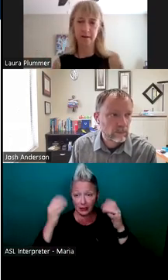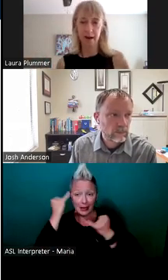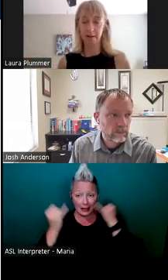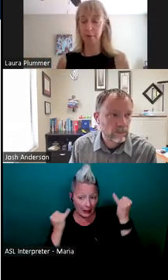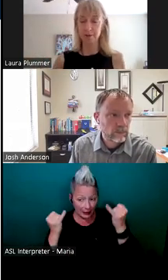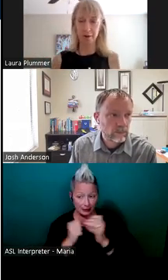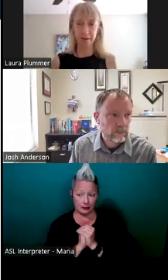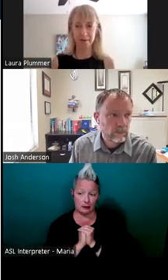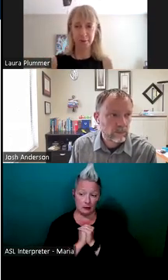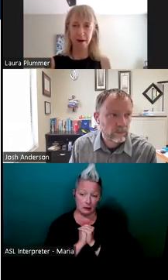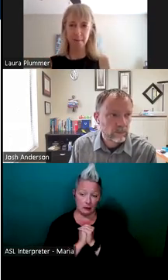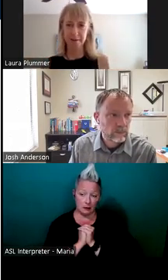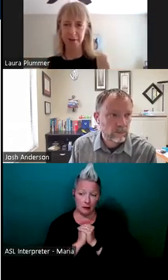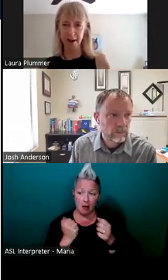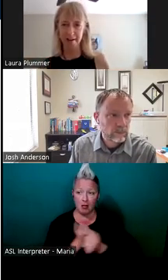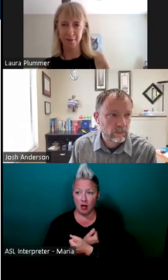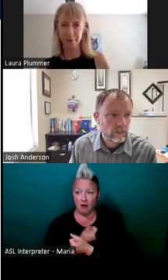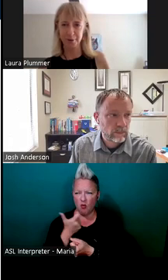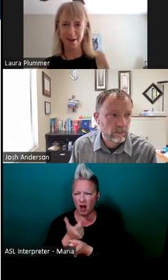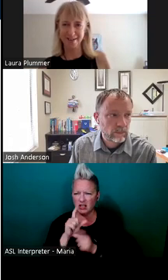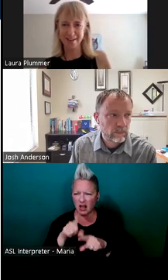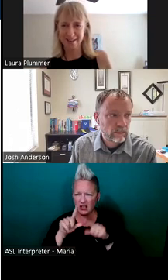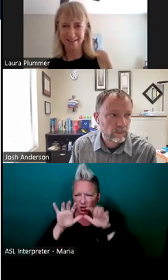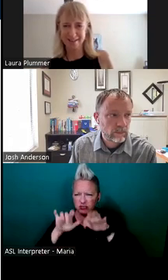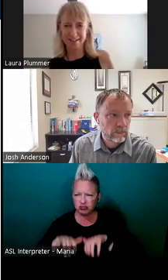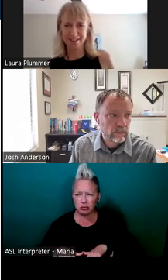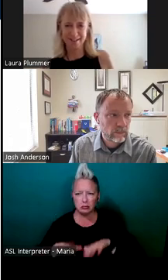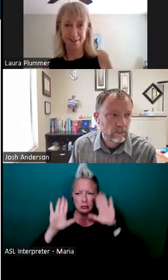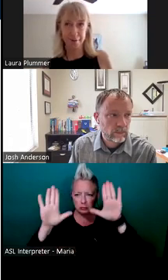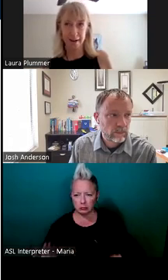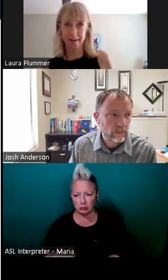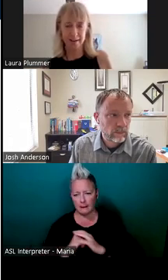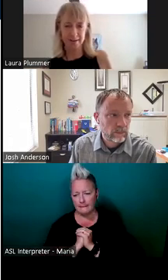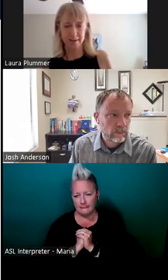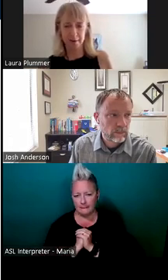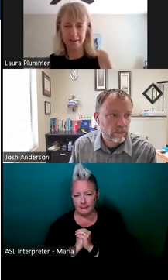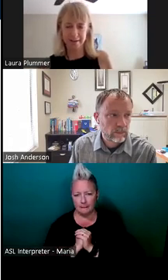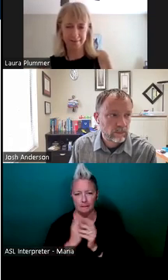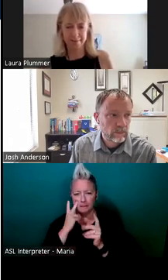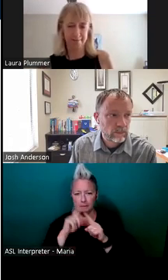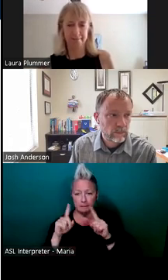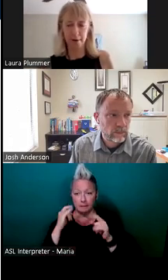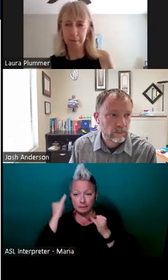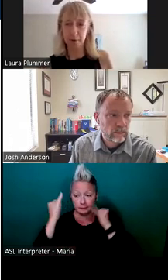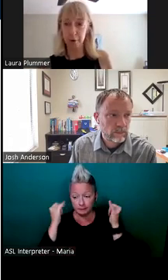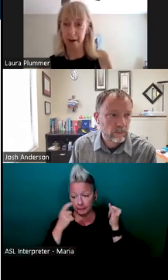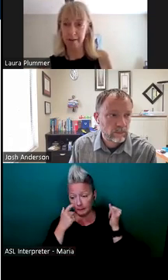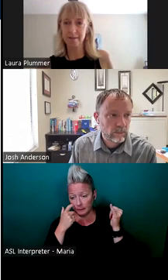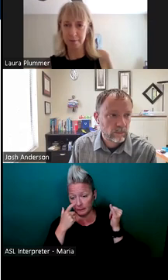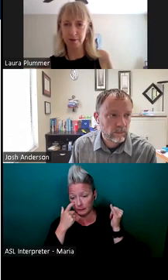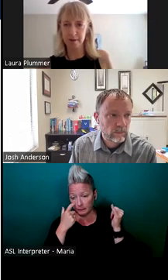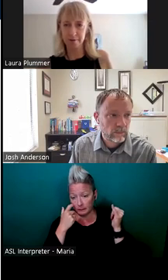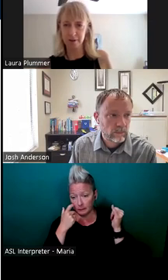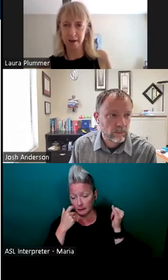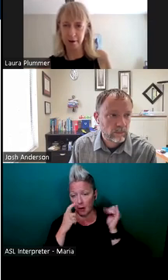attended. And I love watching all the answers pop into chat. were great to see the different ideas and where everything, where people took